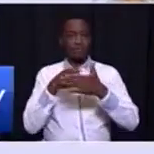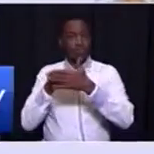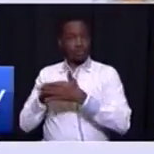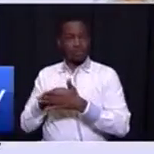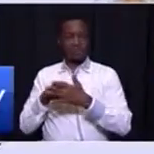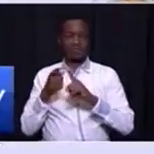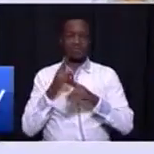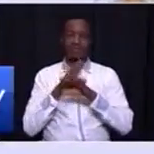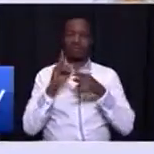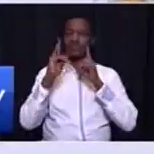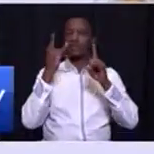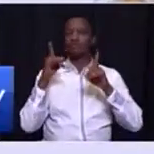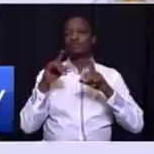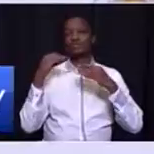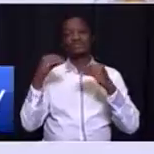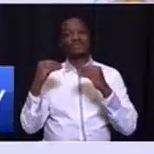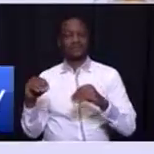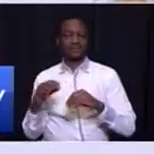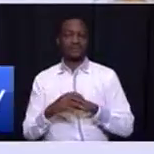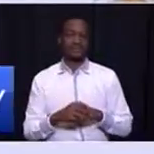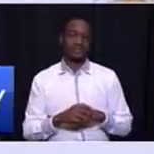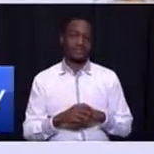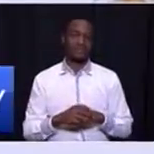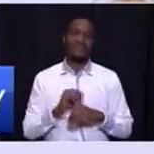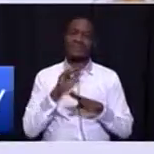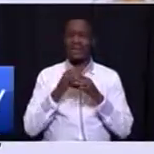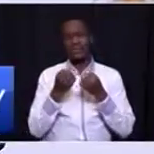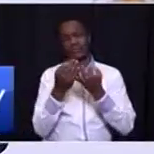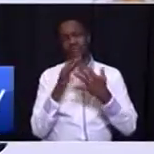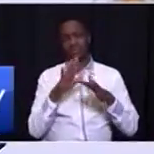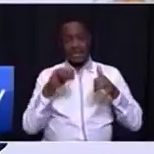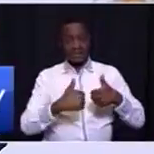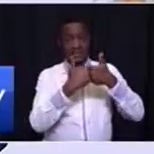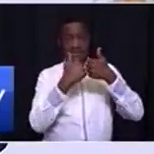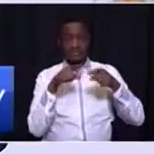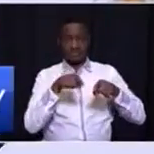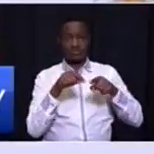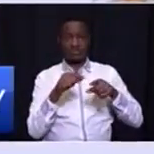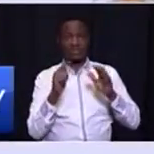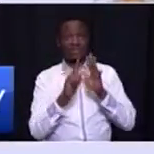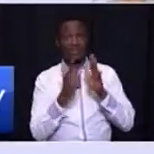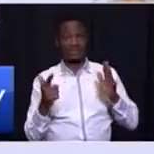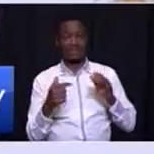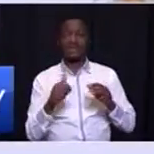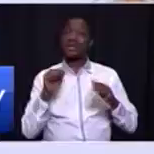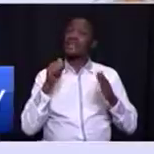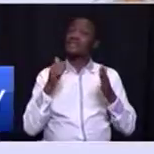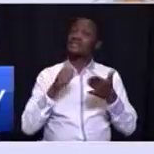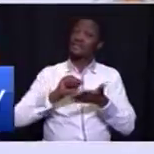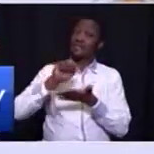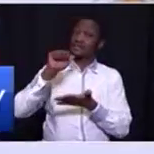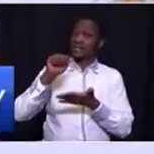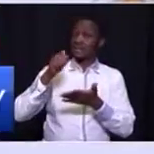township businesses. But I want to put a particular challenge to this legislature. The sixth legislature